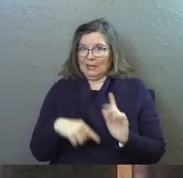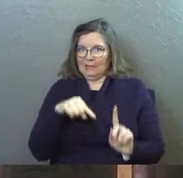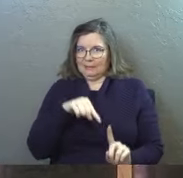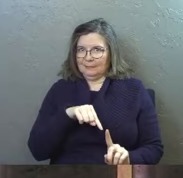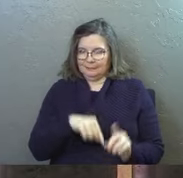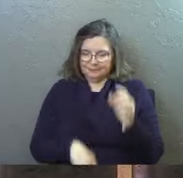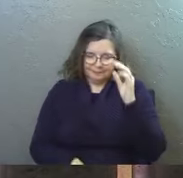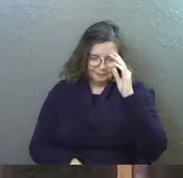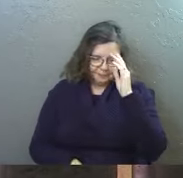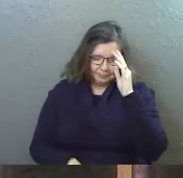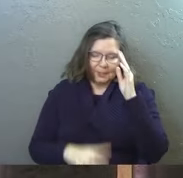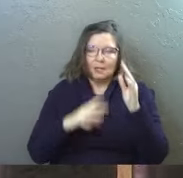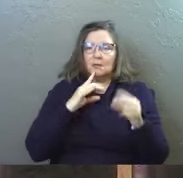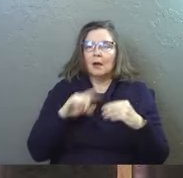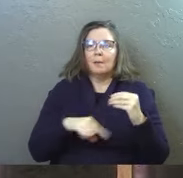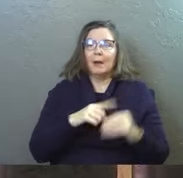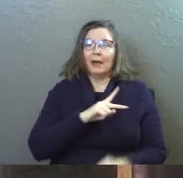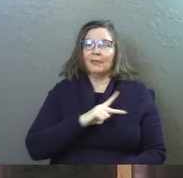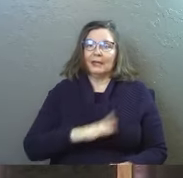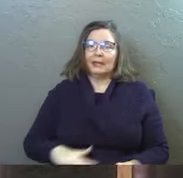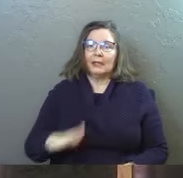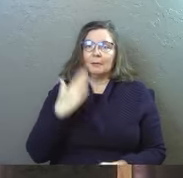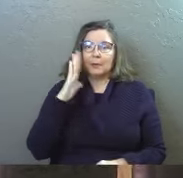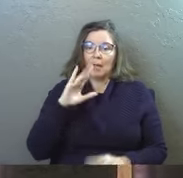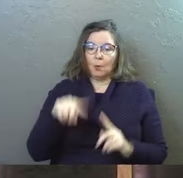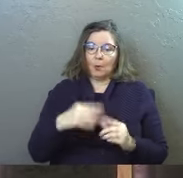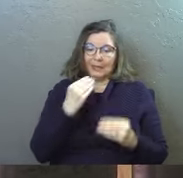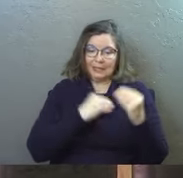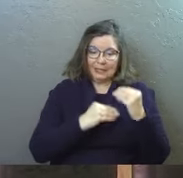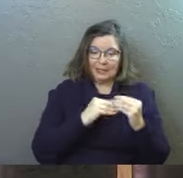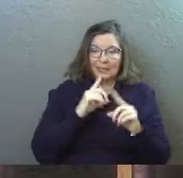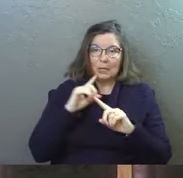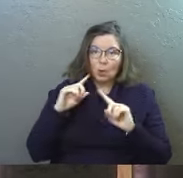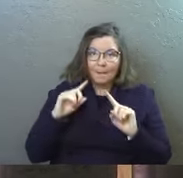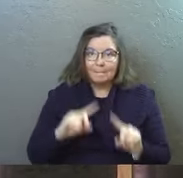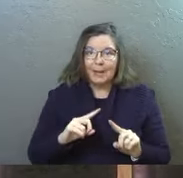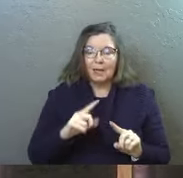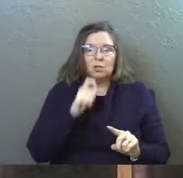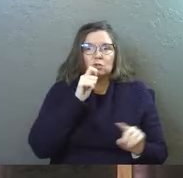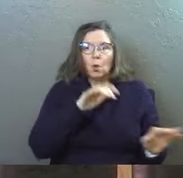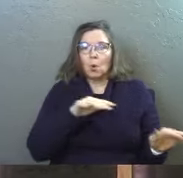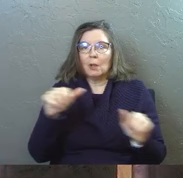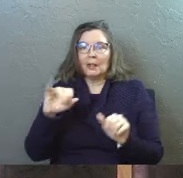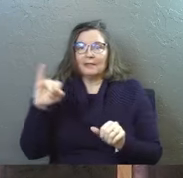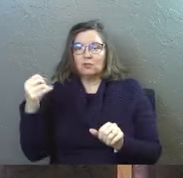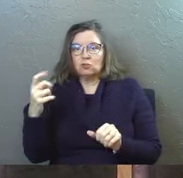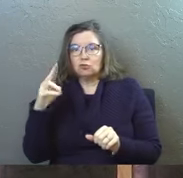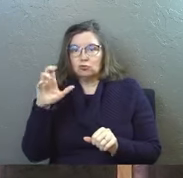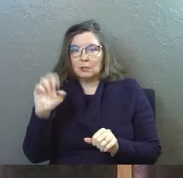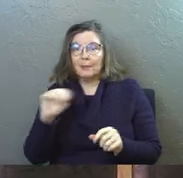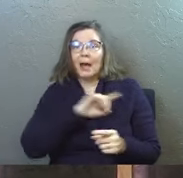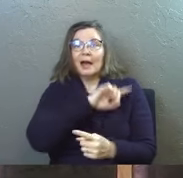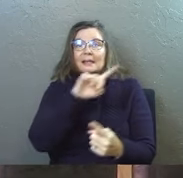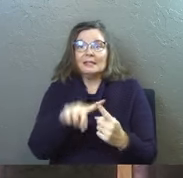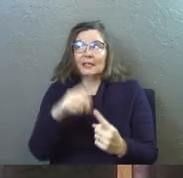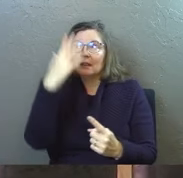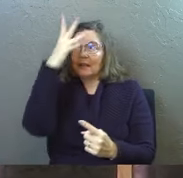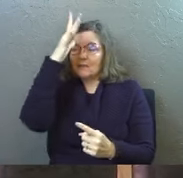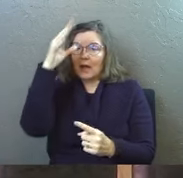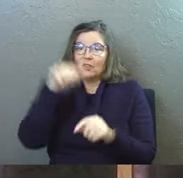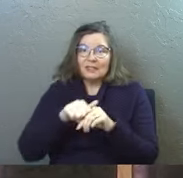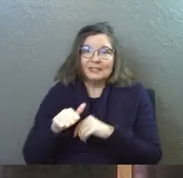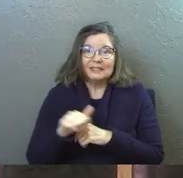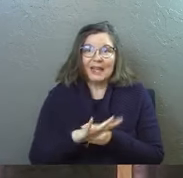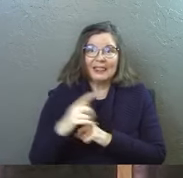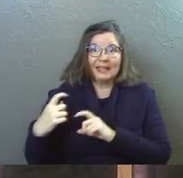to read. He talked to them about the kingdom of God. Once when he was eating with them, he commanded them, do not leave Jerusalem until the Father sends you the gift